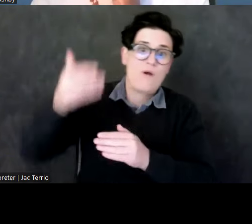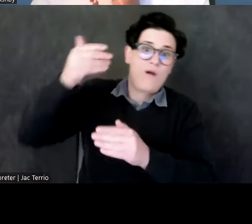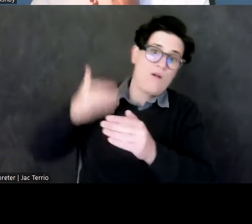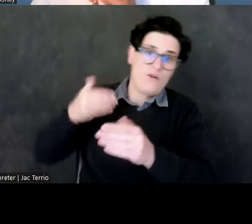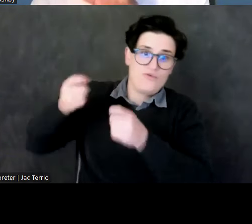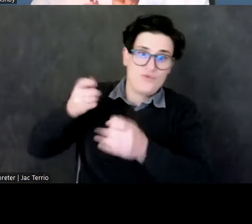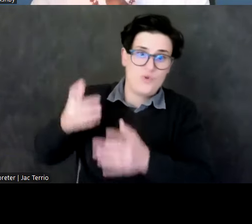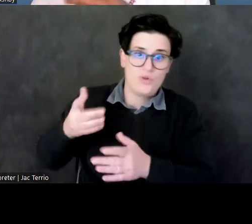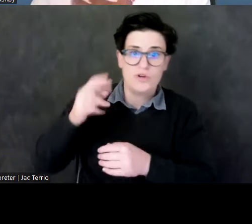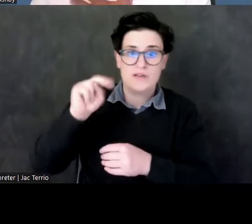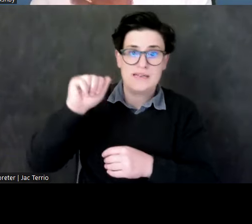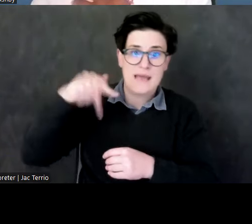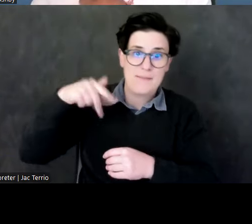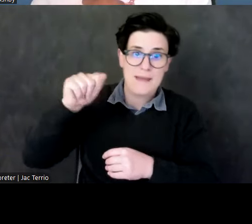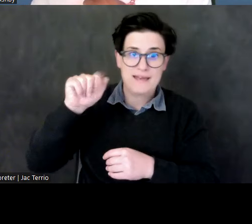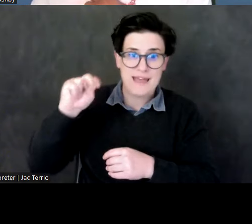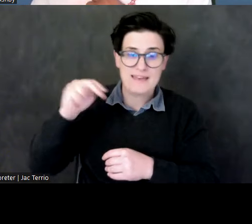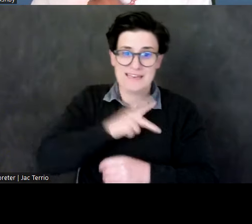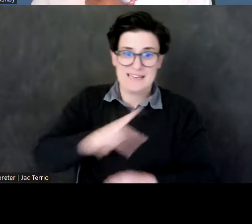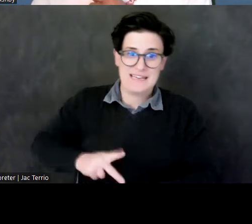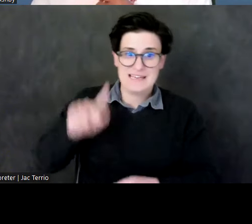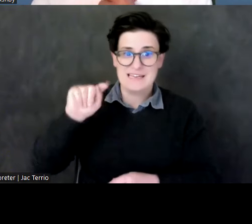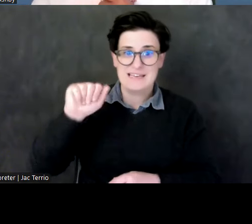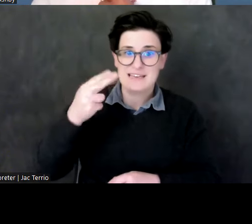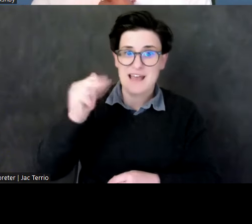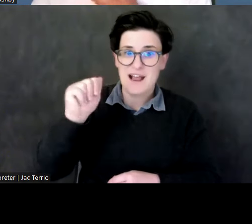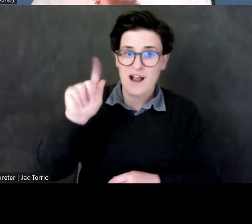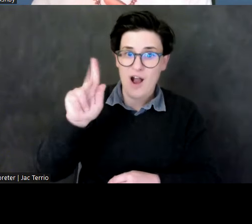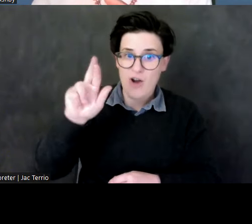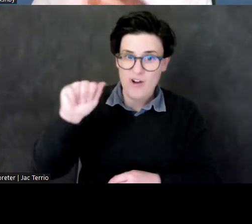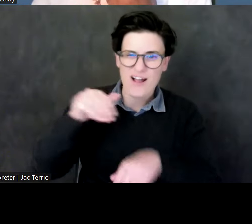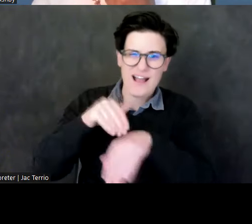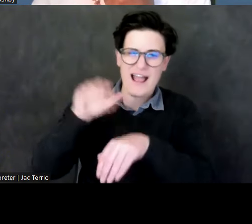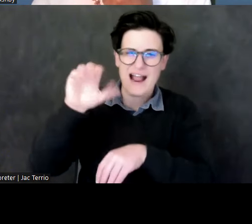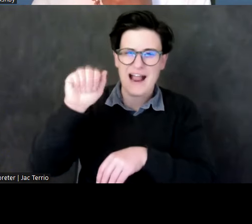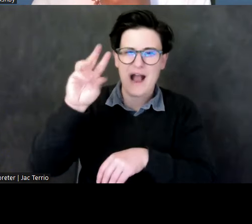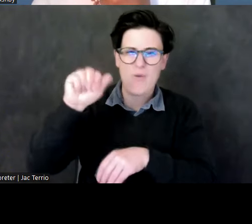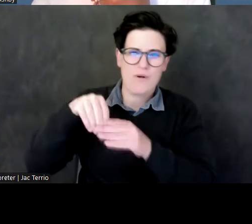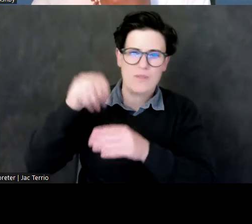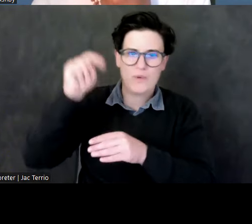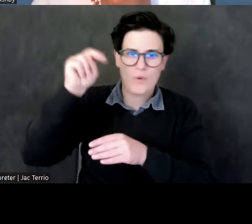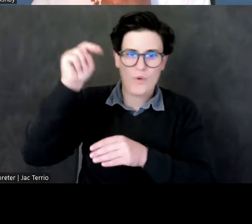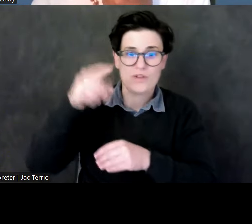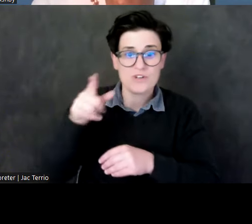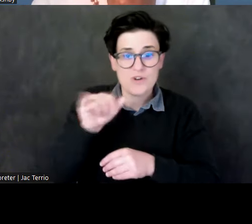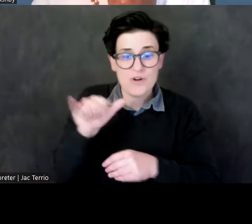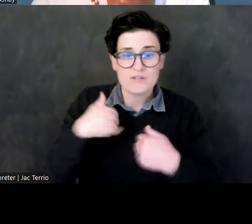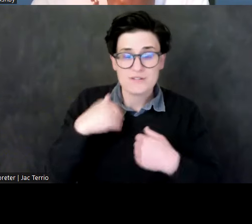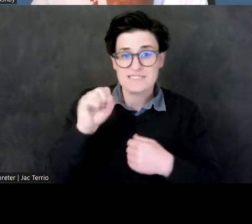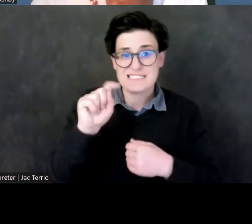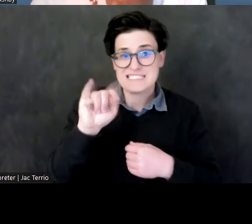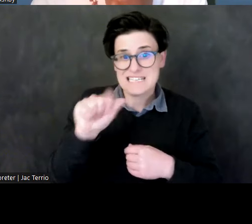Kaua in the north. She also has a stela from the capital